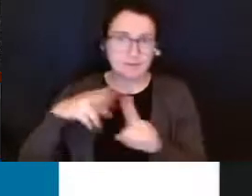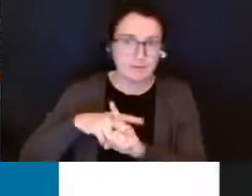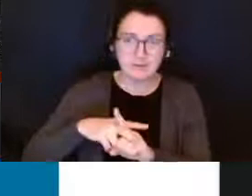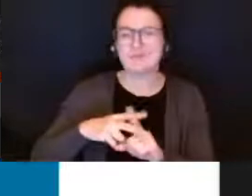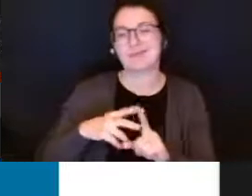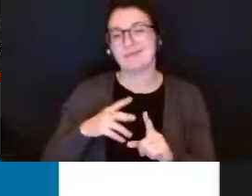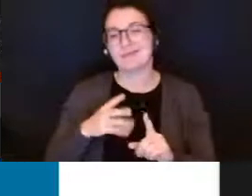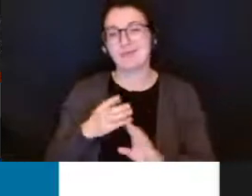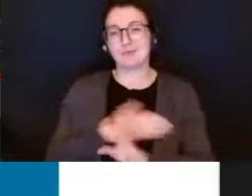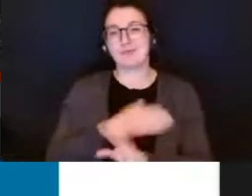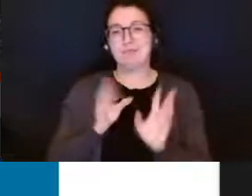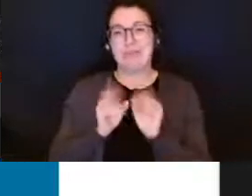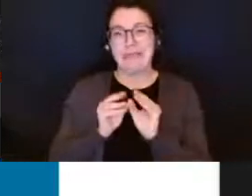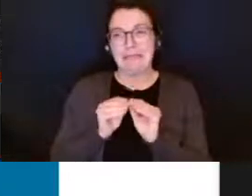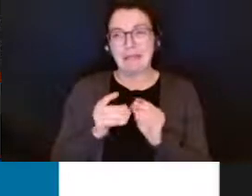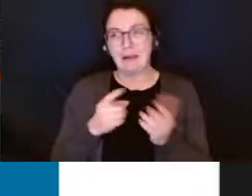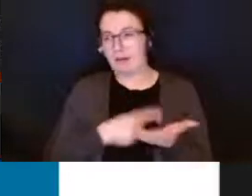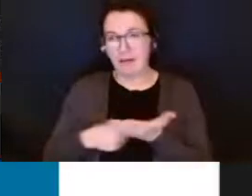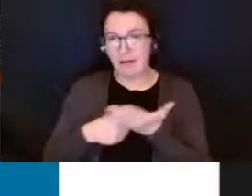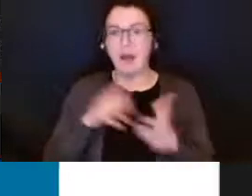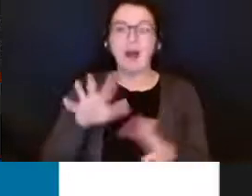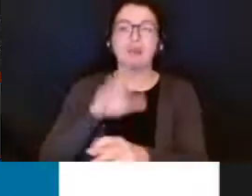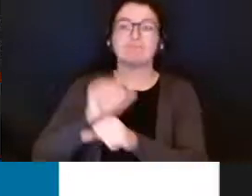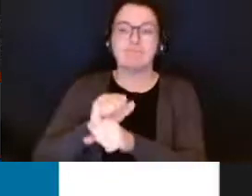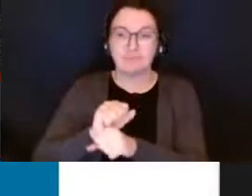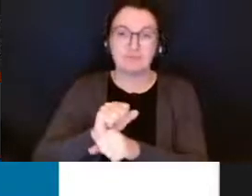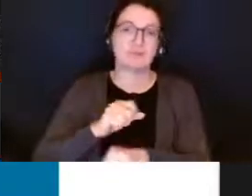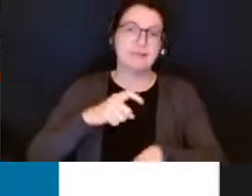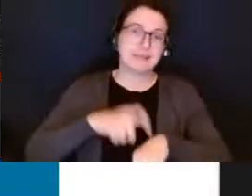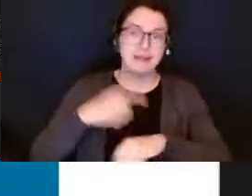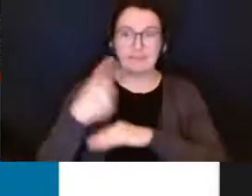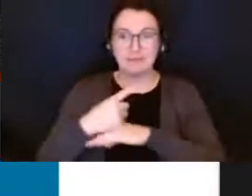information on this will be given from your child's school